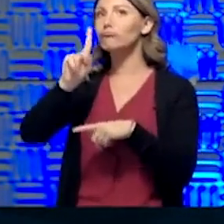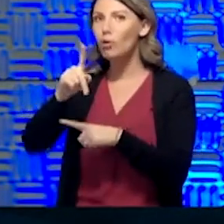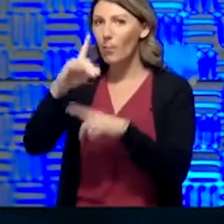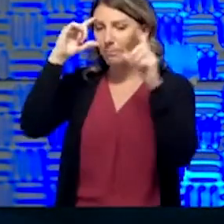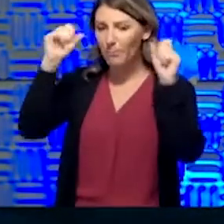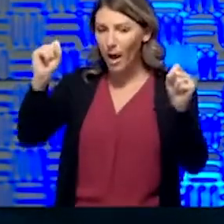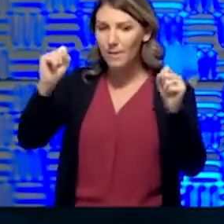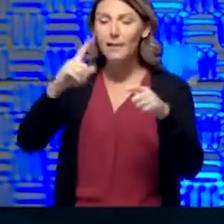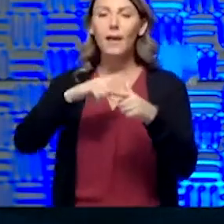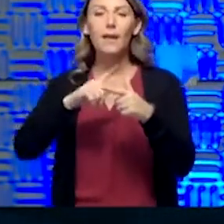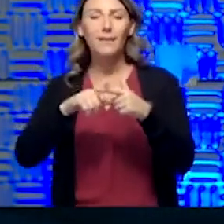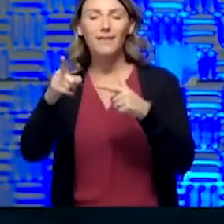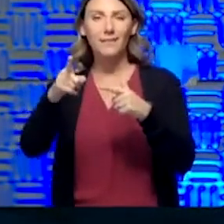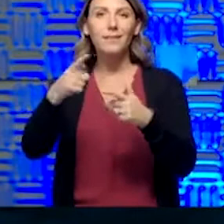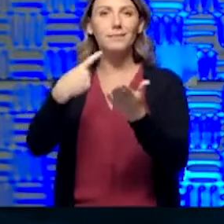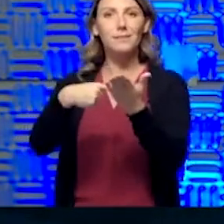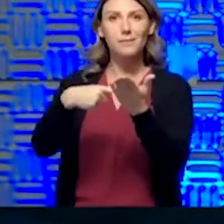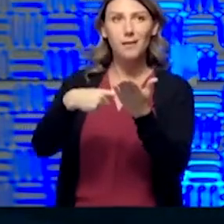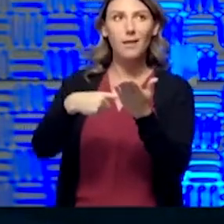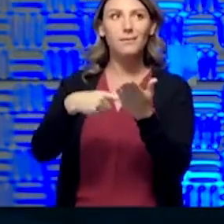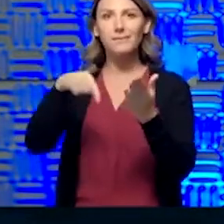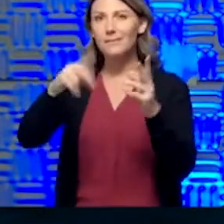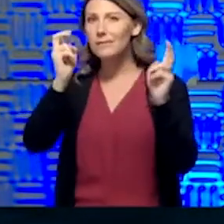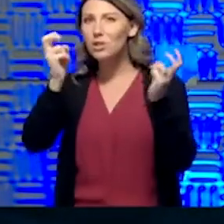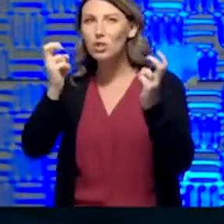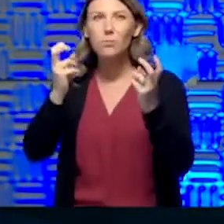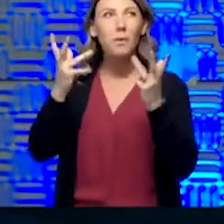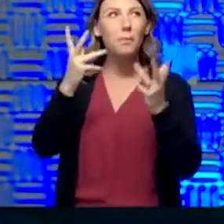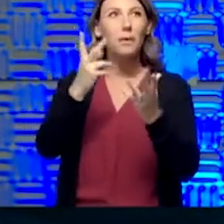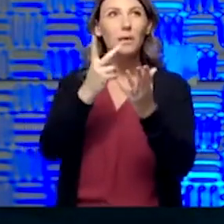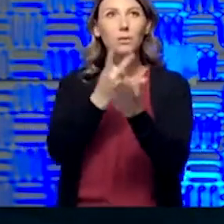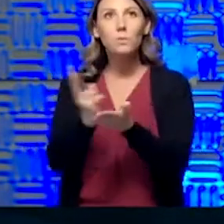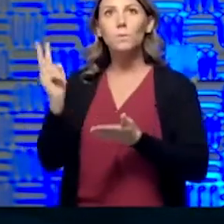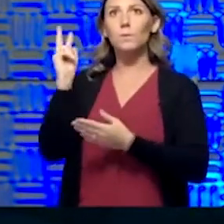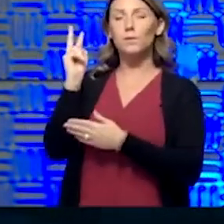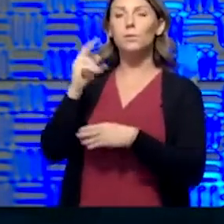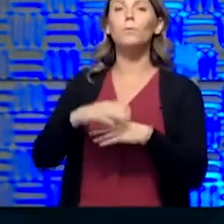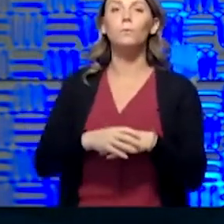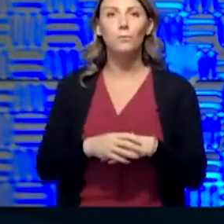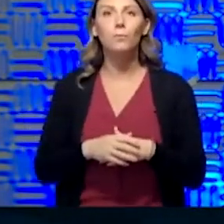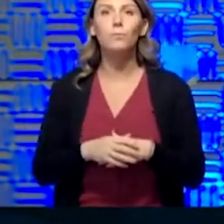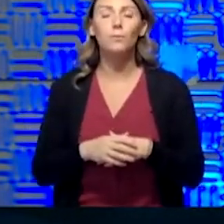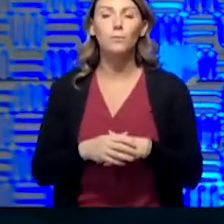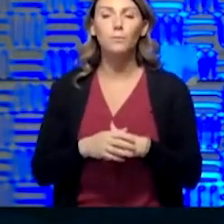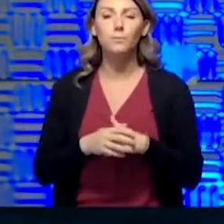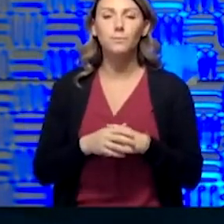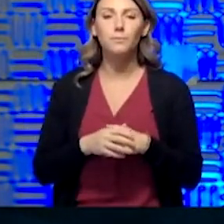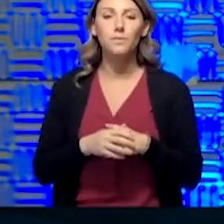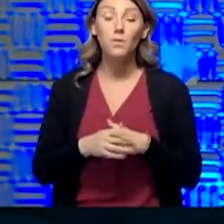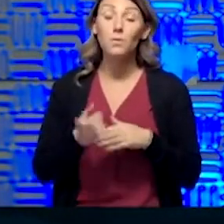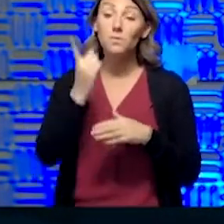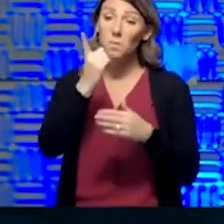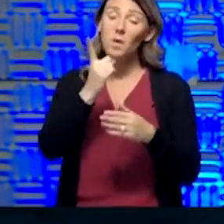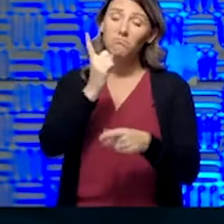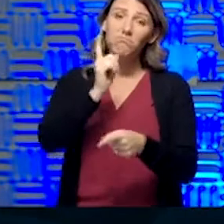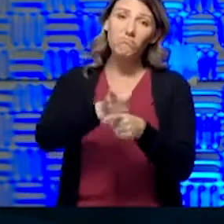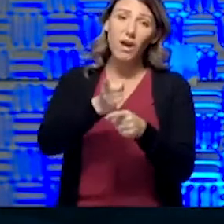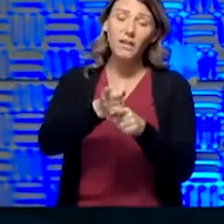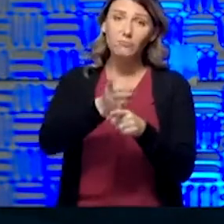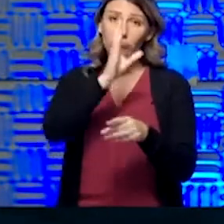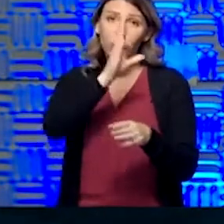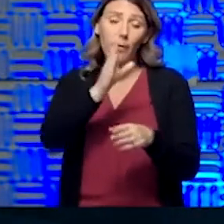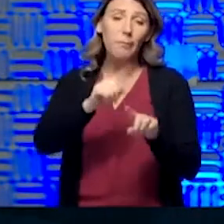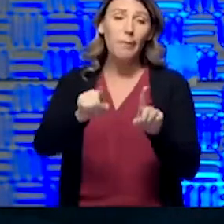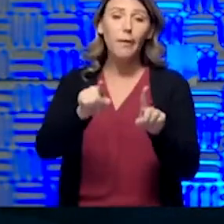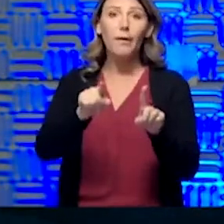this issue, I don't know, 10, 12 days ago, maybe two weeks ago. And so, a step in the right direction, but the